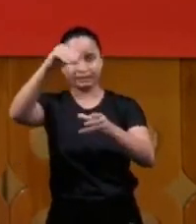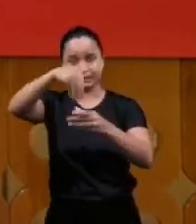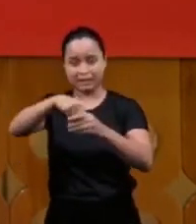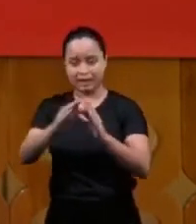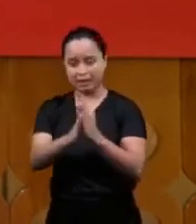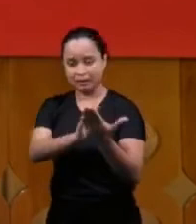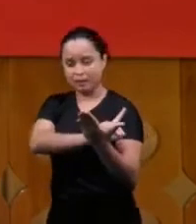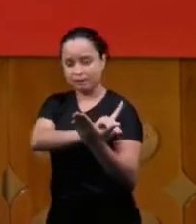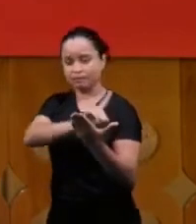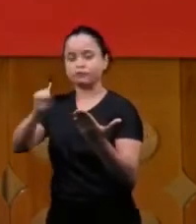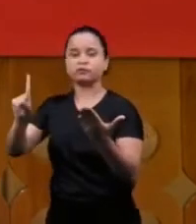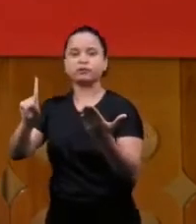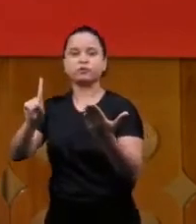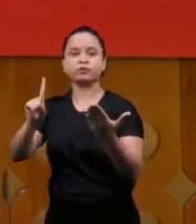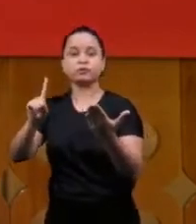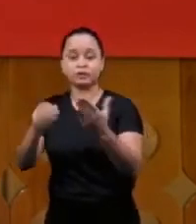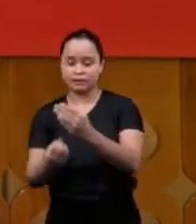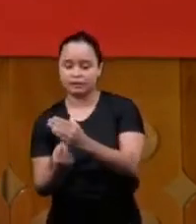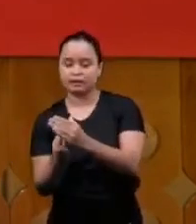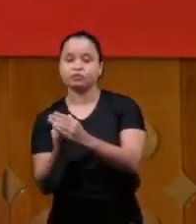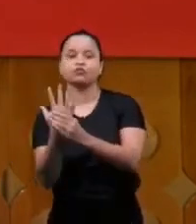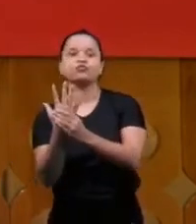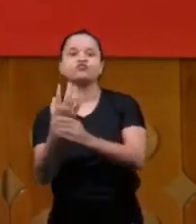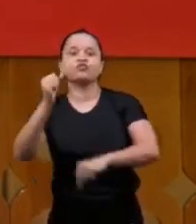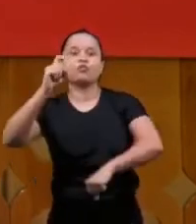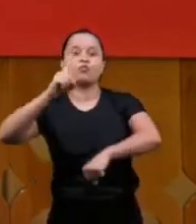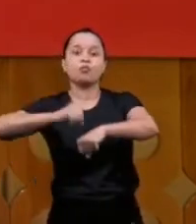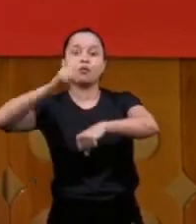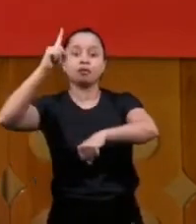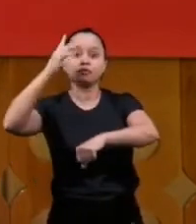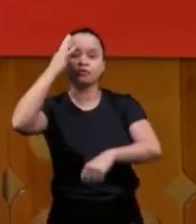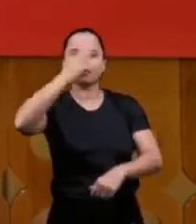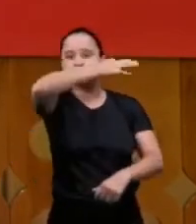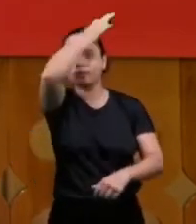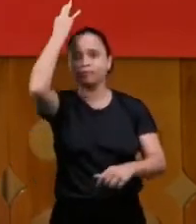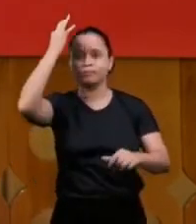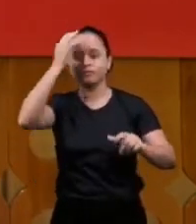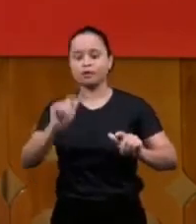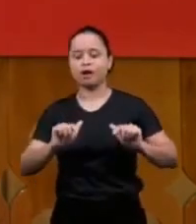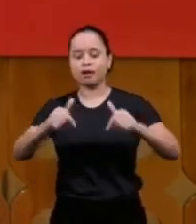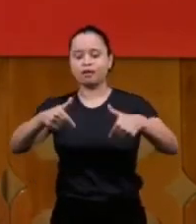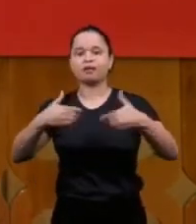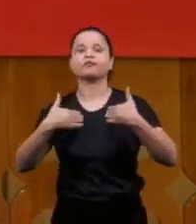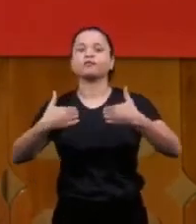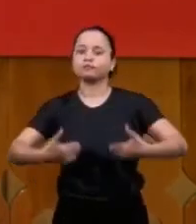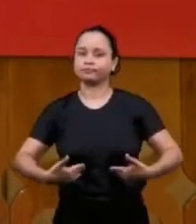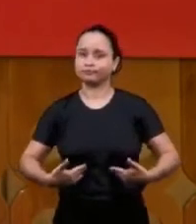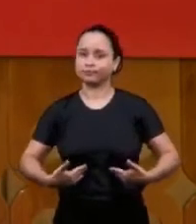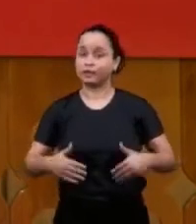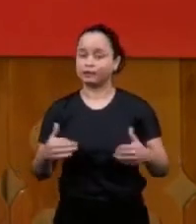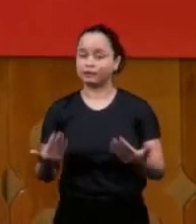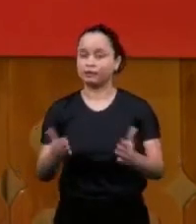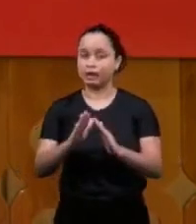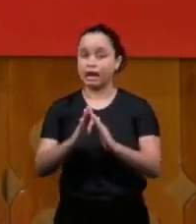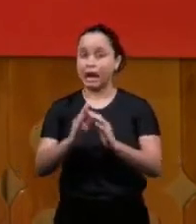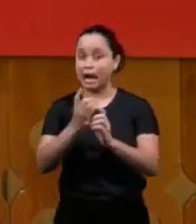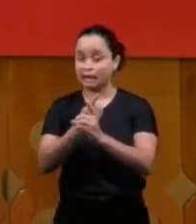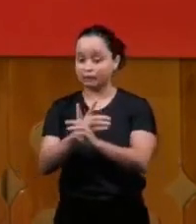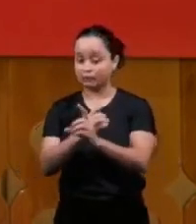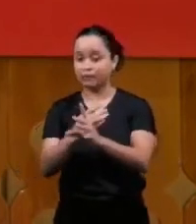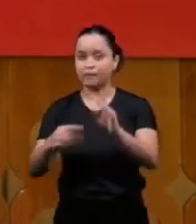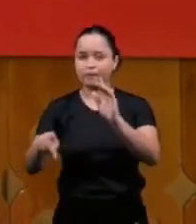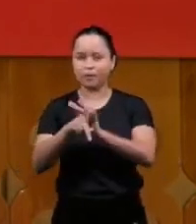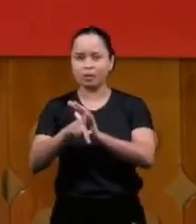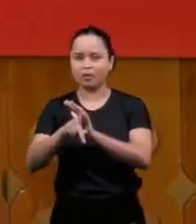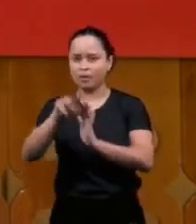the operation of the Holy Spirit in the body therefore the doctrine is not of